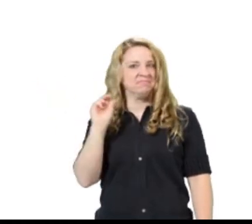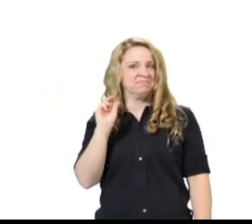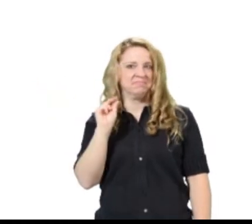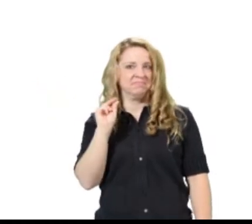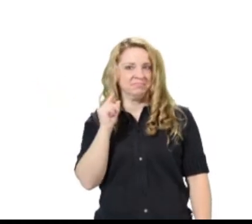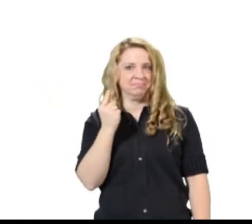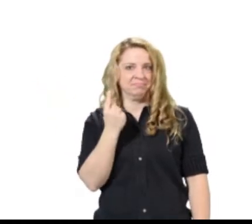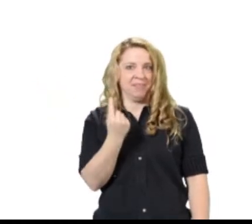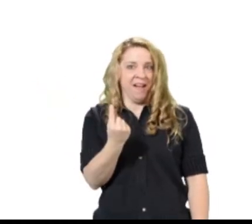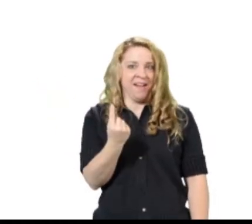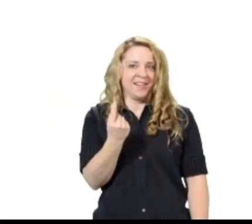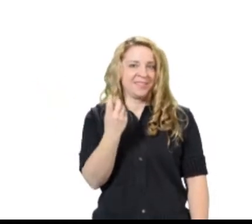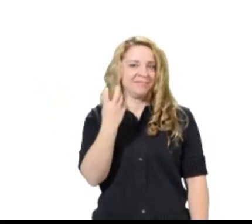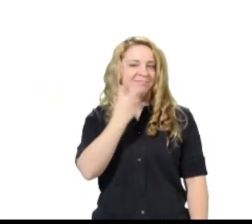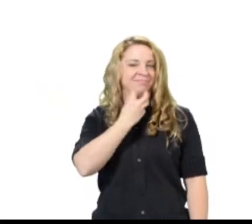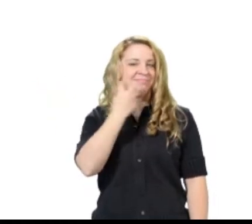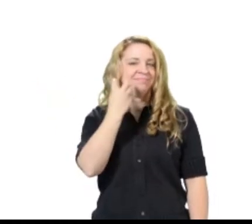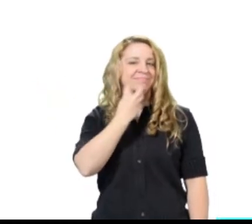you want it to be.